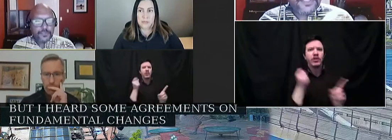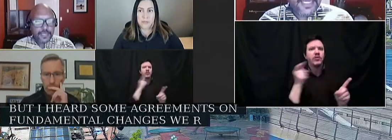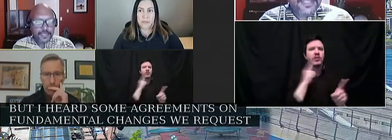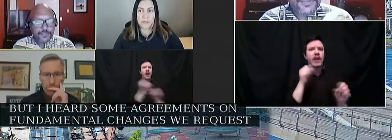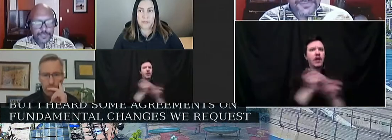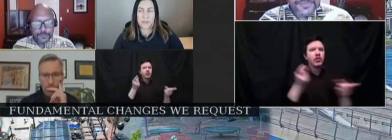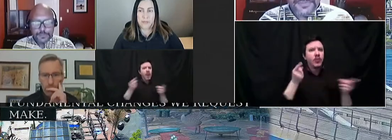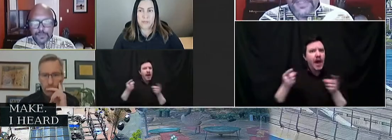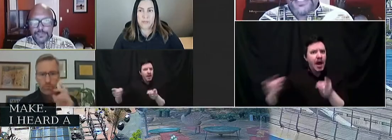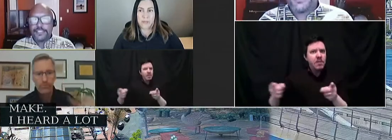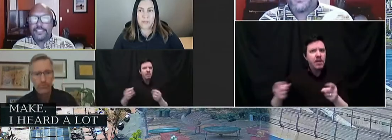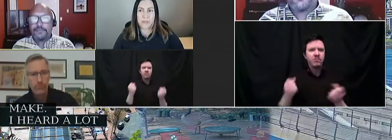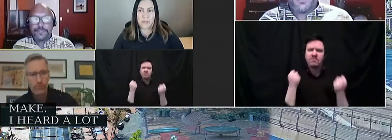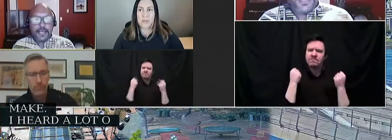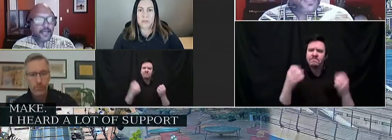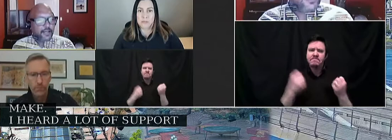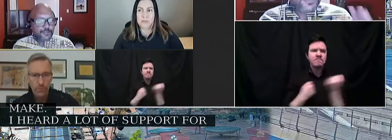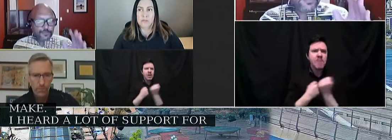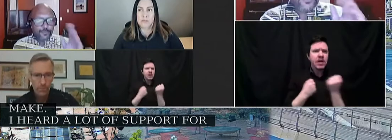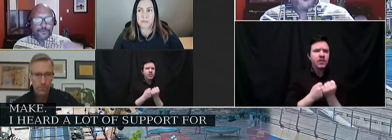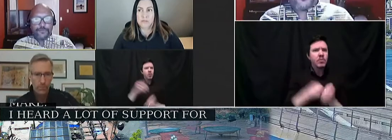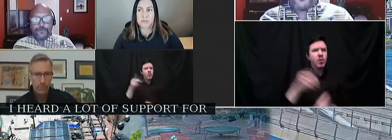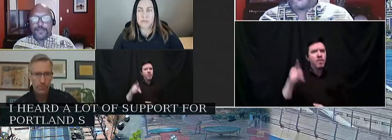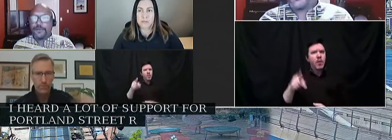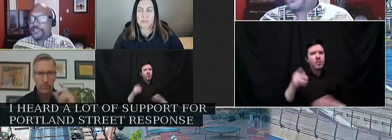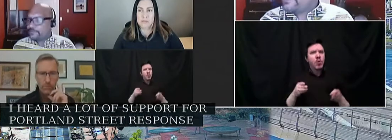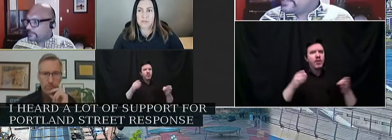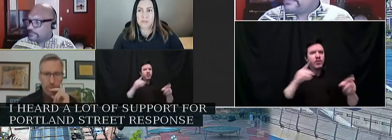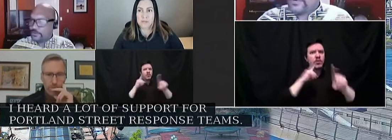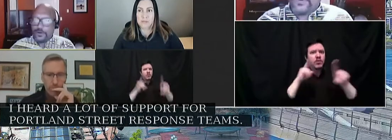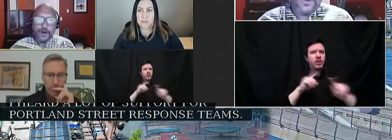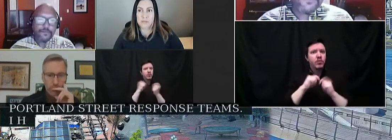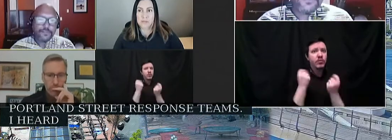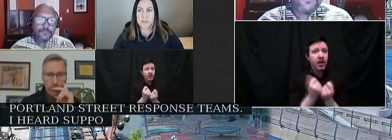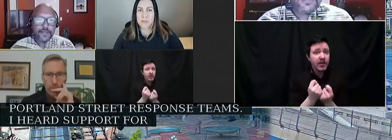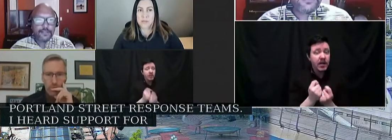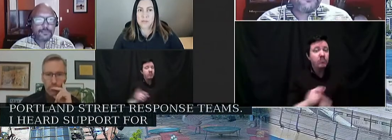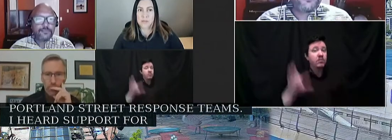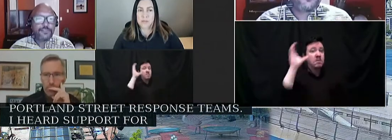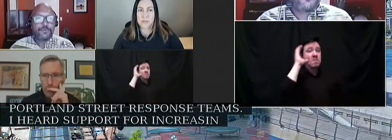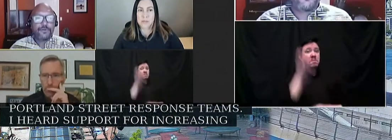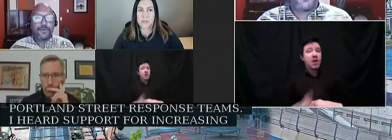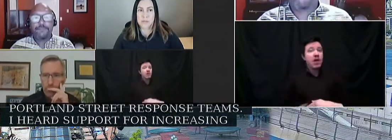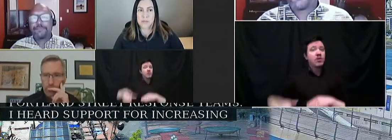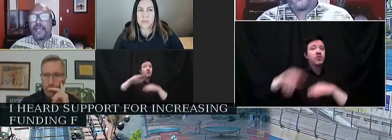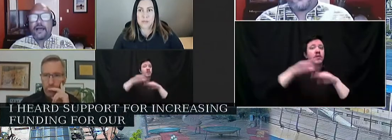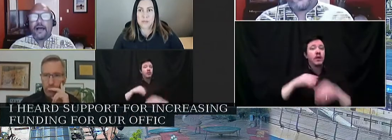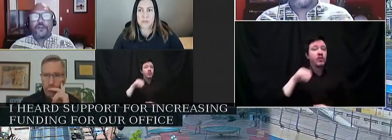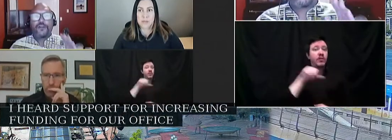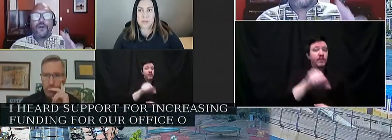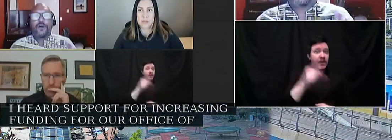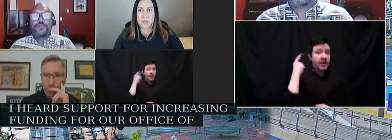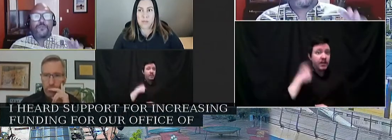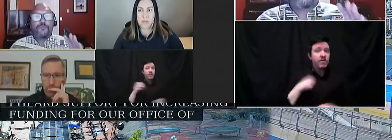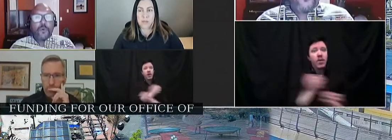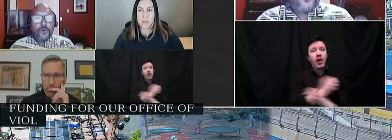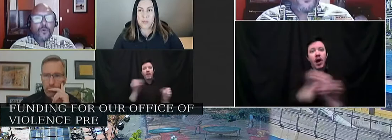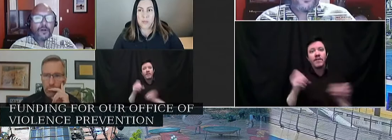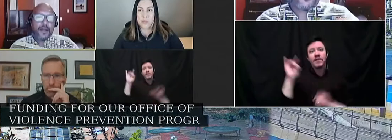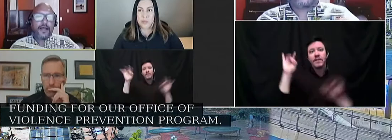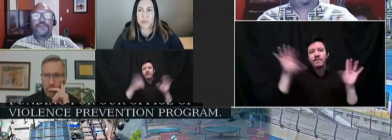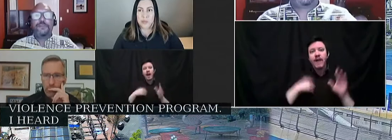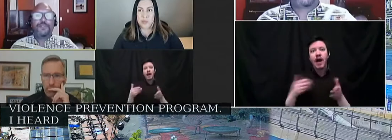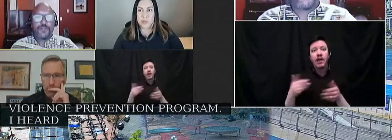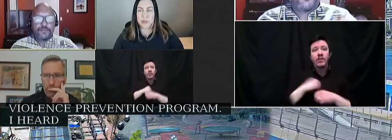for our Portland street response teams. I heard support for increasing funding for our office of violence prevention program. I heard calls for